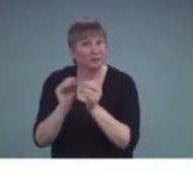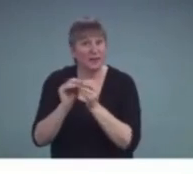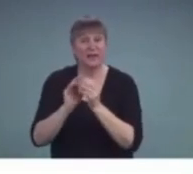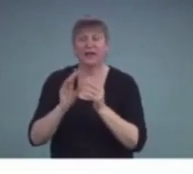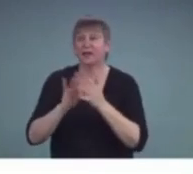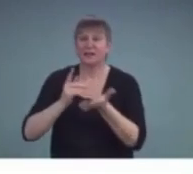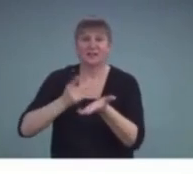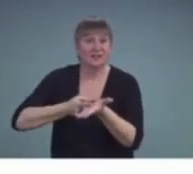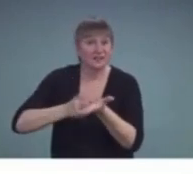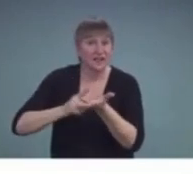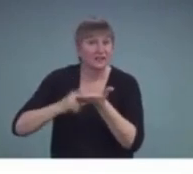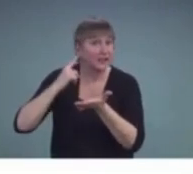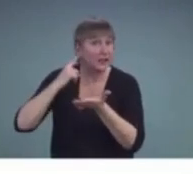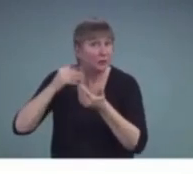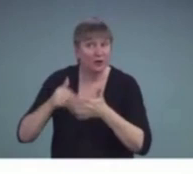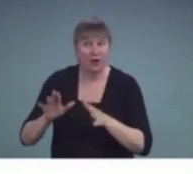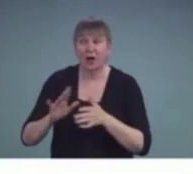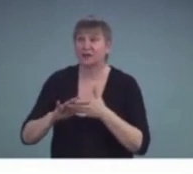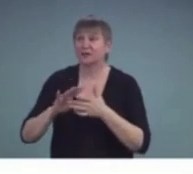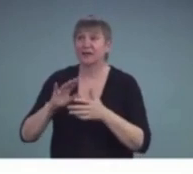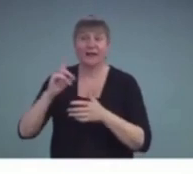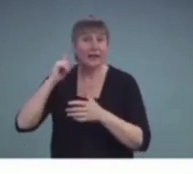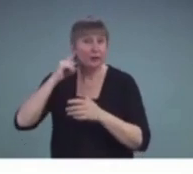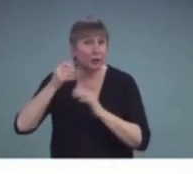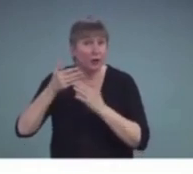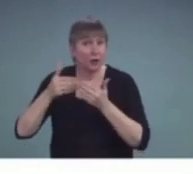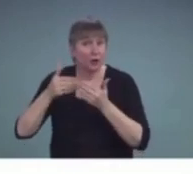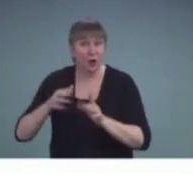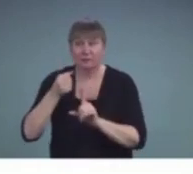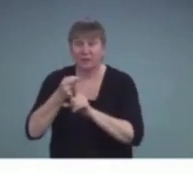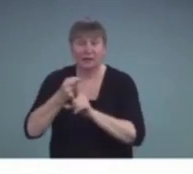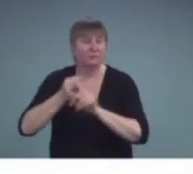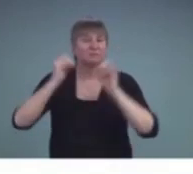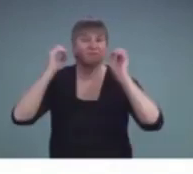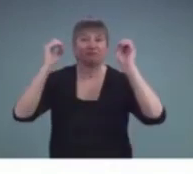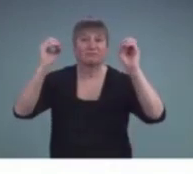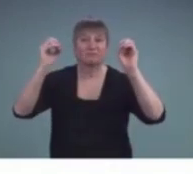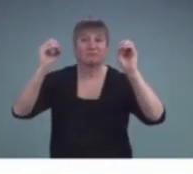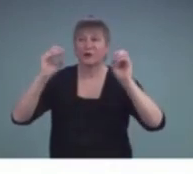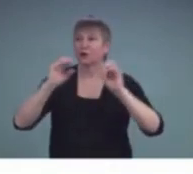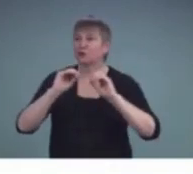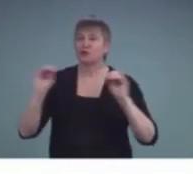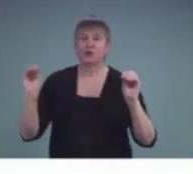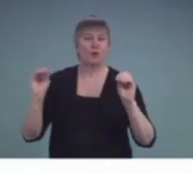implications of his hearing loss and no accommodations were made to address his hearing loss.